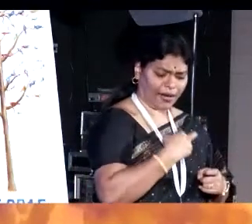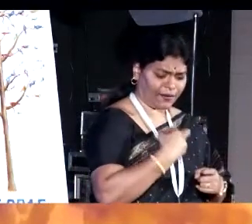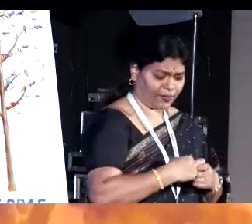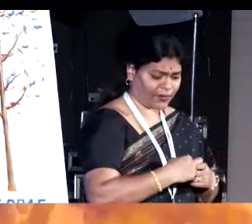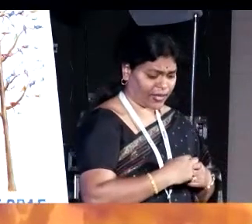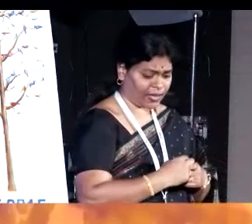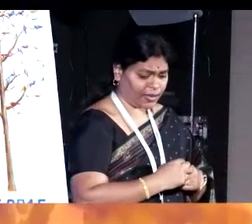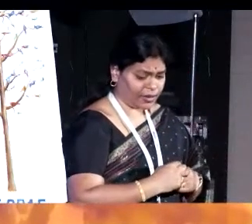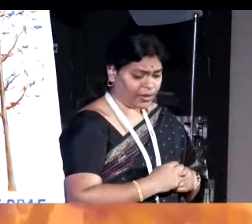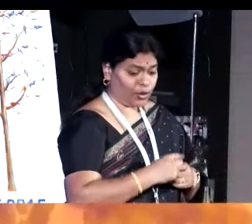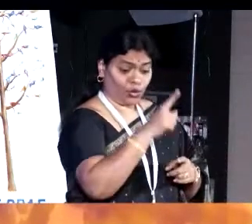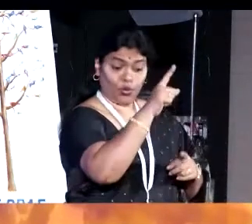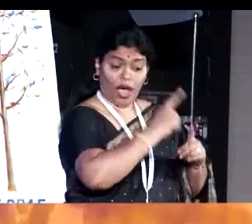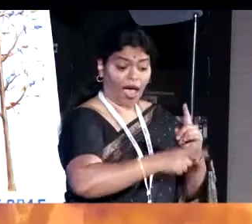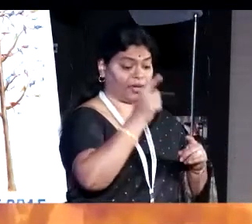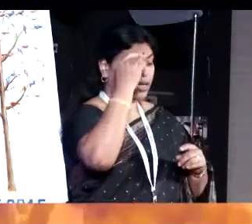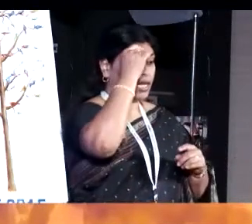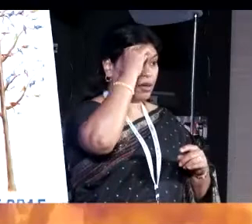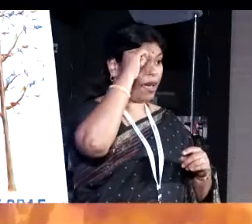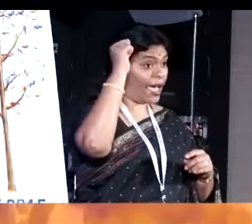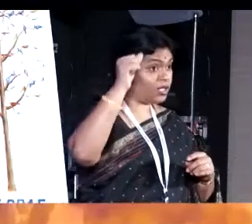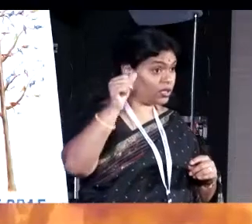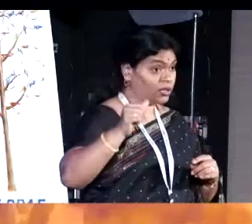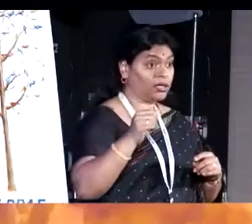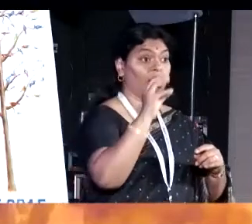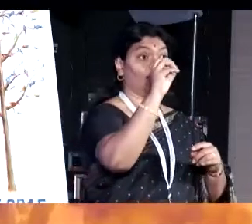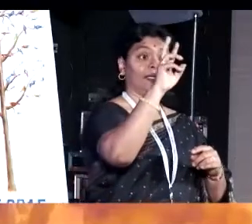You cannot even imagine roads in these kind of areas in Odisha.